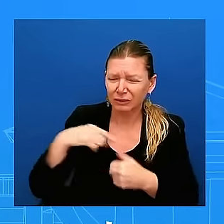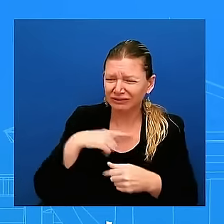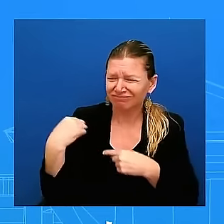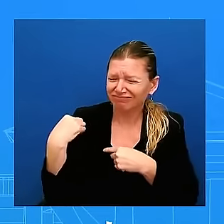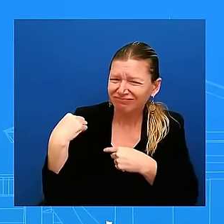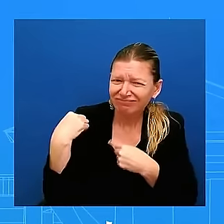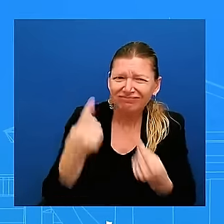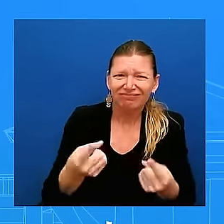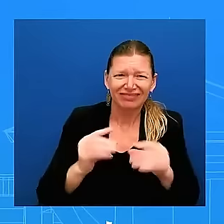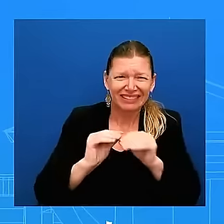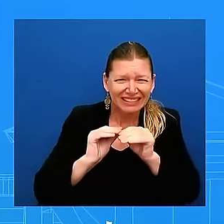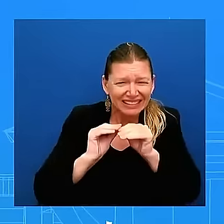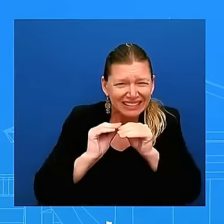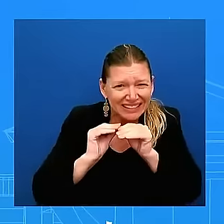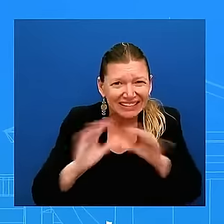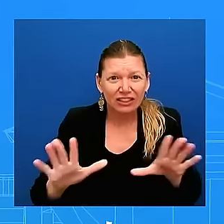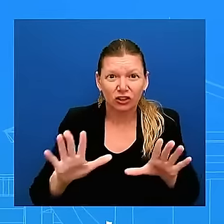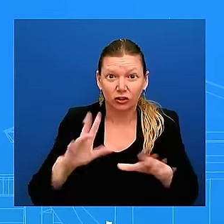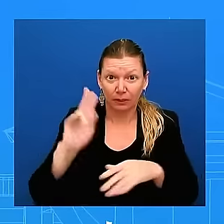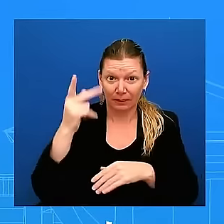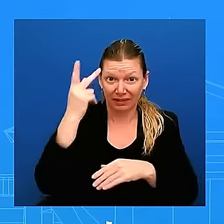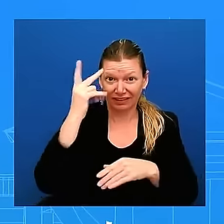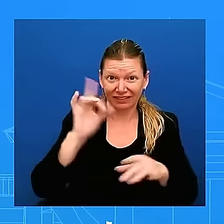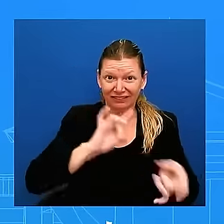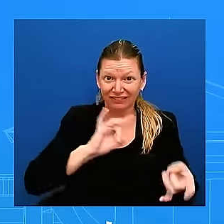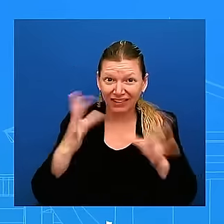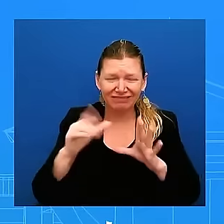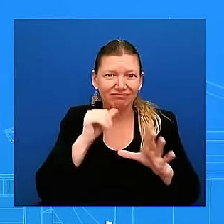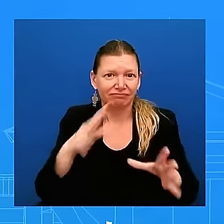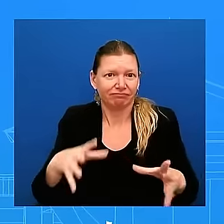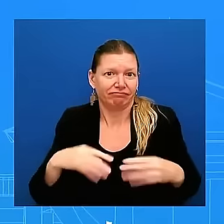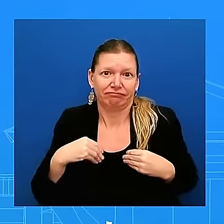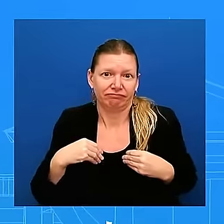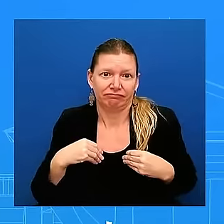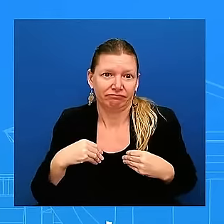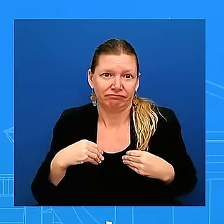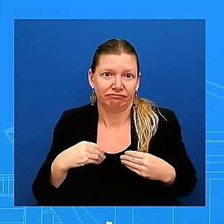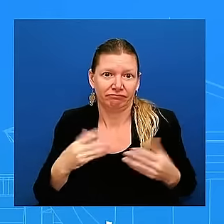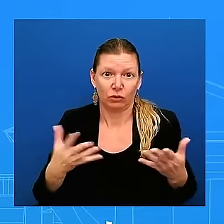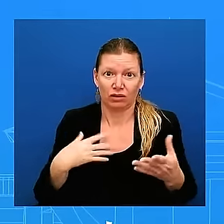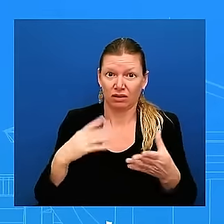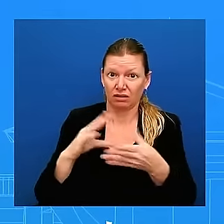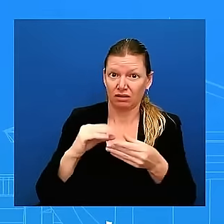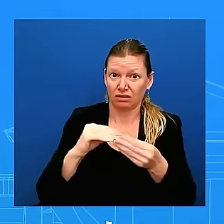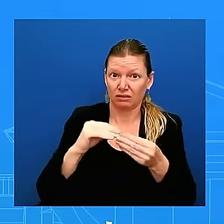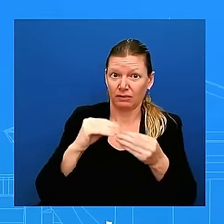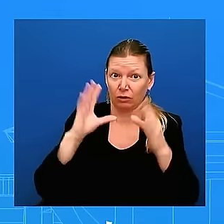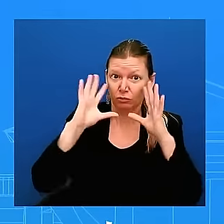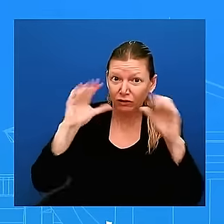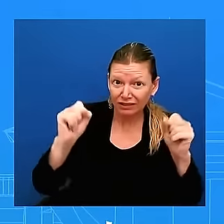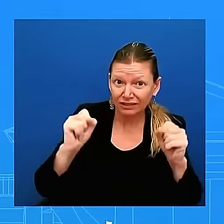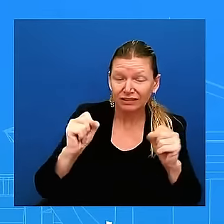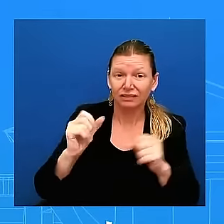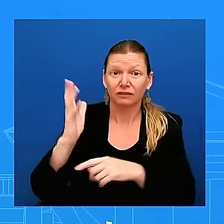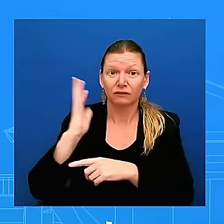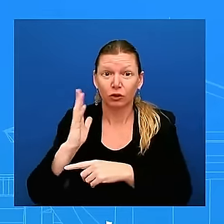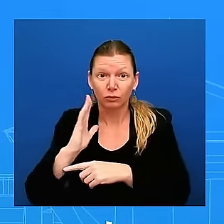what i have said about the president the former president about january 6 is facts